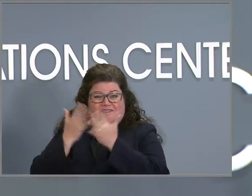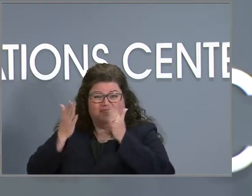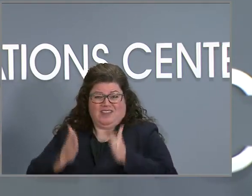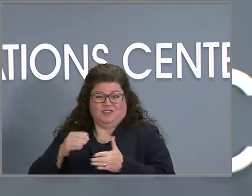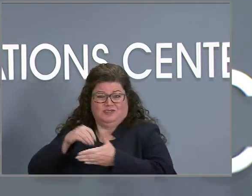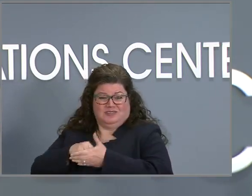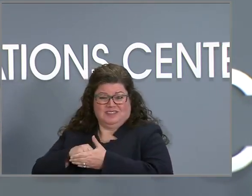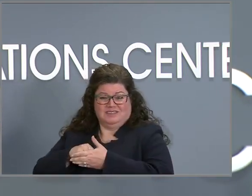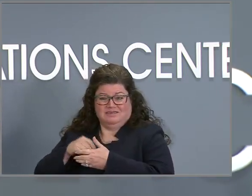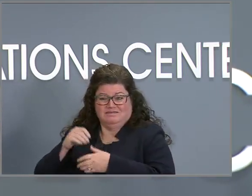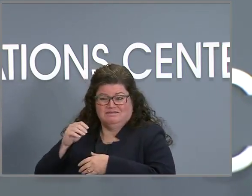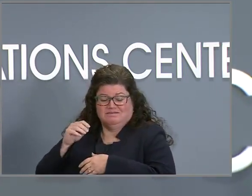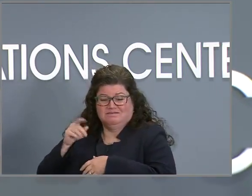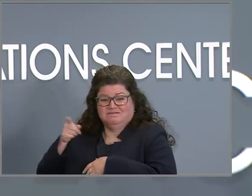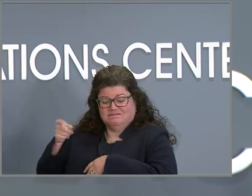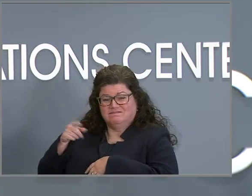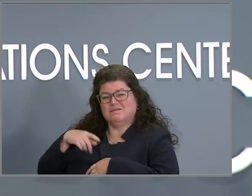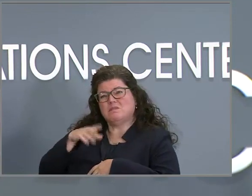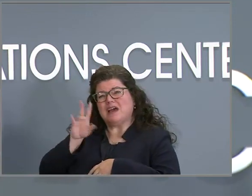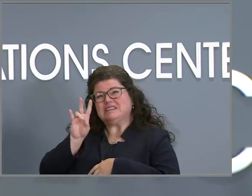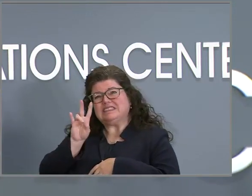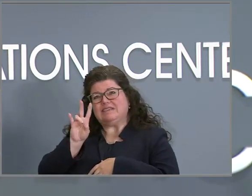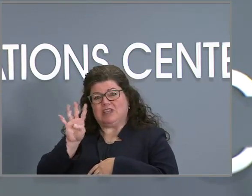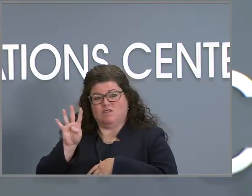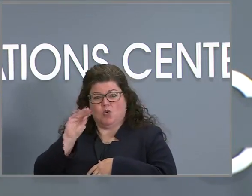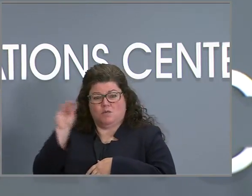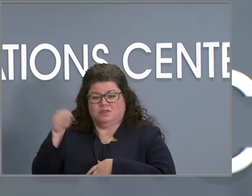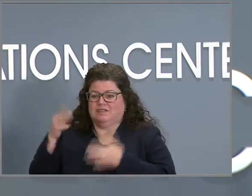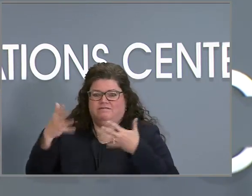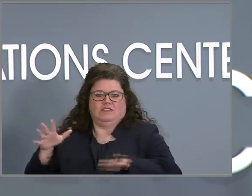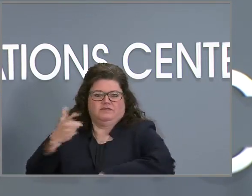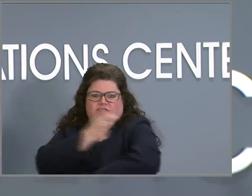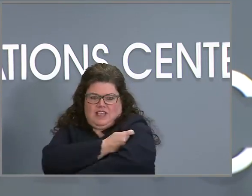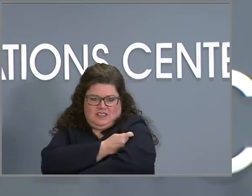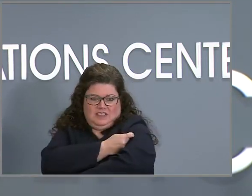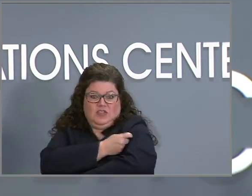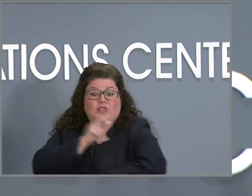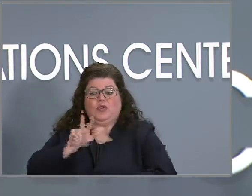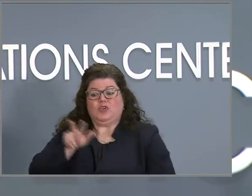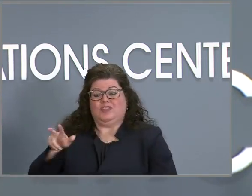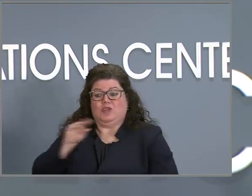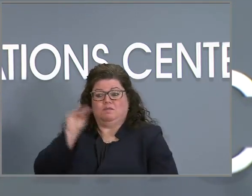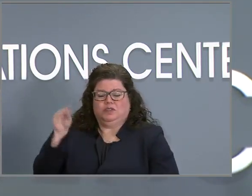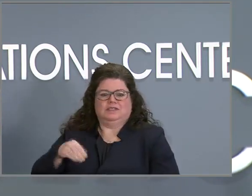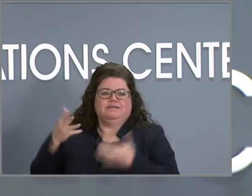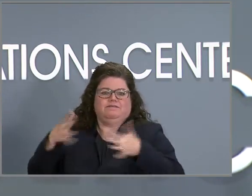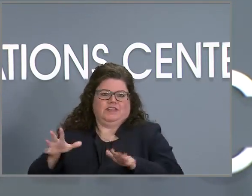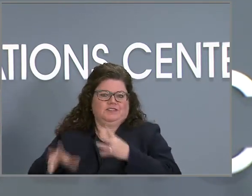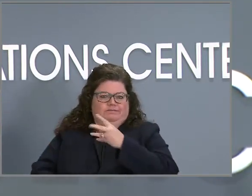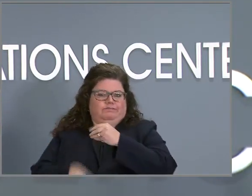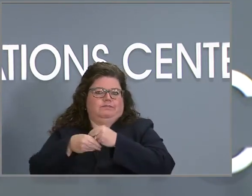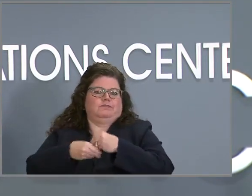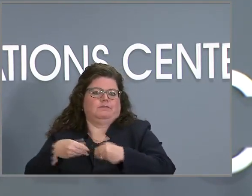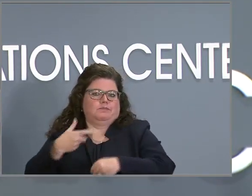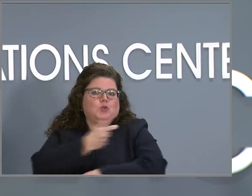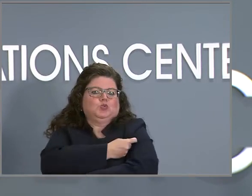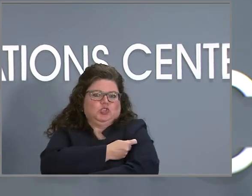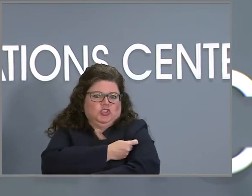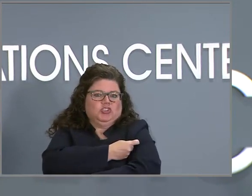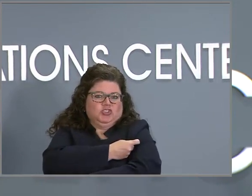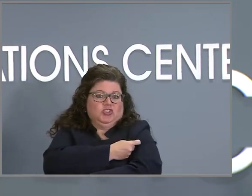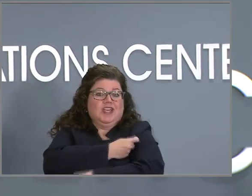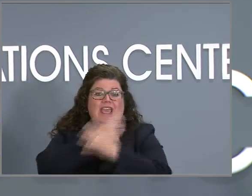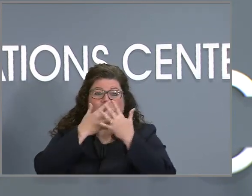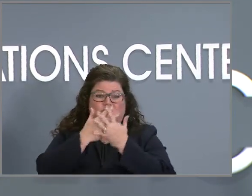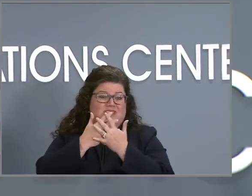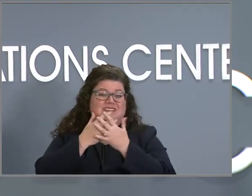facilities are at 74% fully vaccinated. 33% of those have received boosters and prisons continues